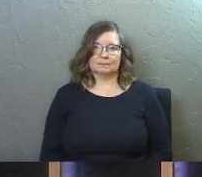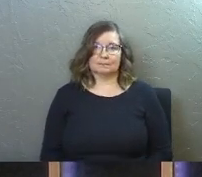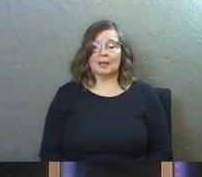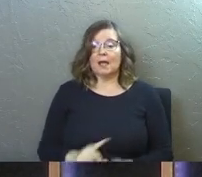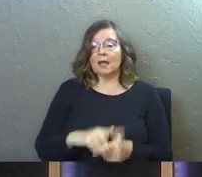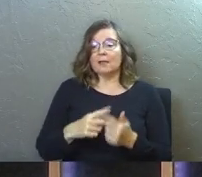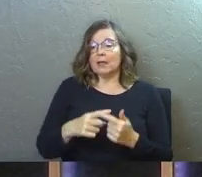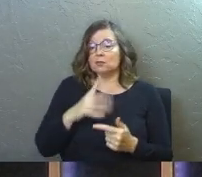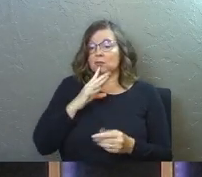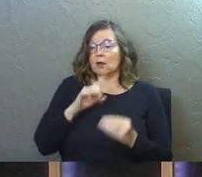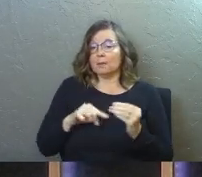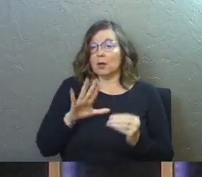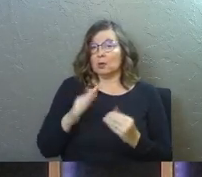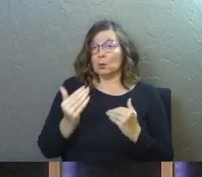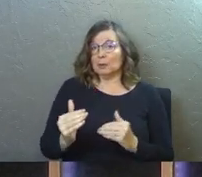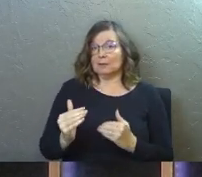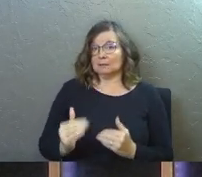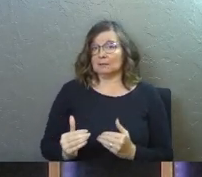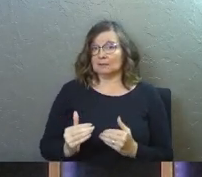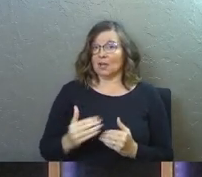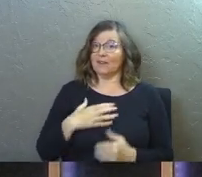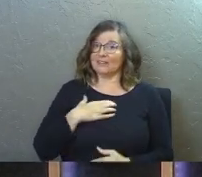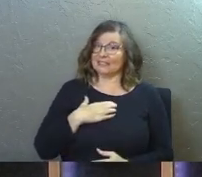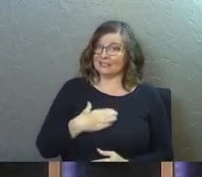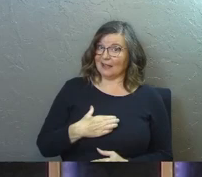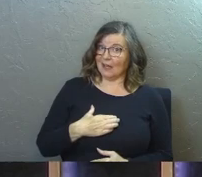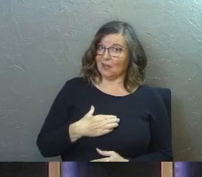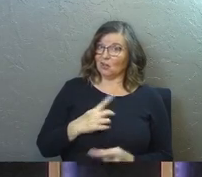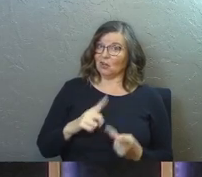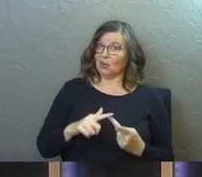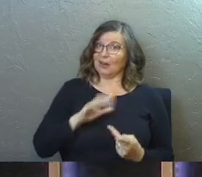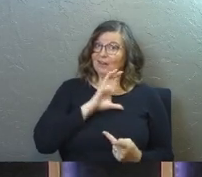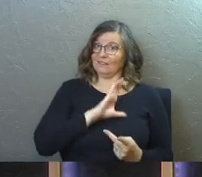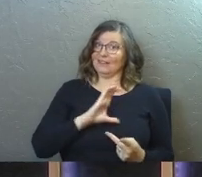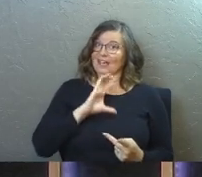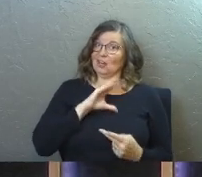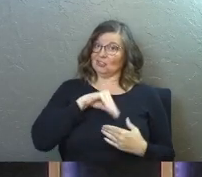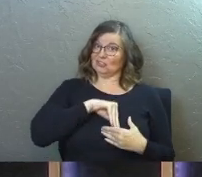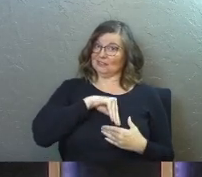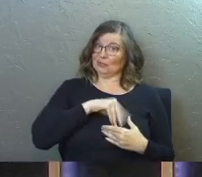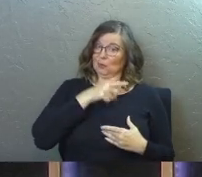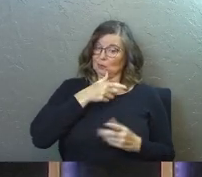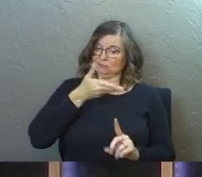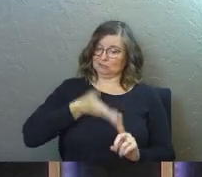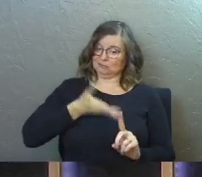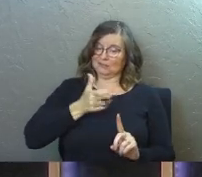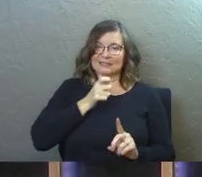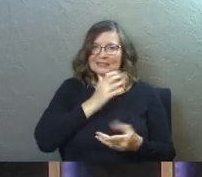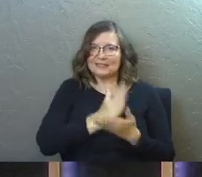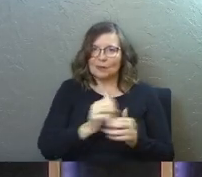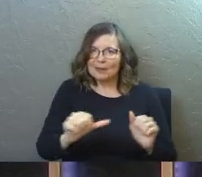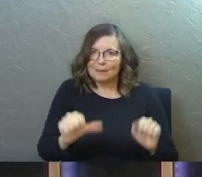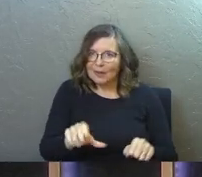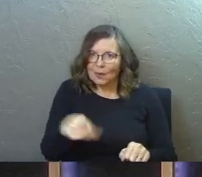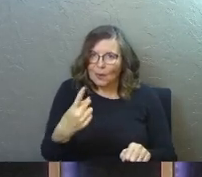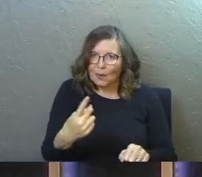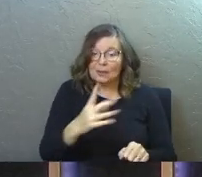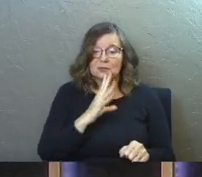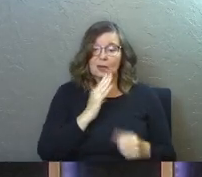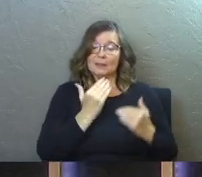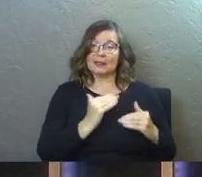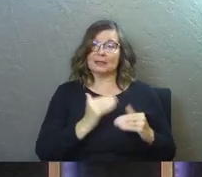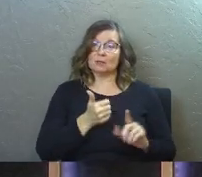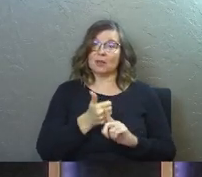And then let's talk about your limitation of desire and of character as well. Because it doesn't stop with ability. Let's talk about the